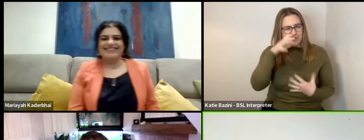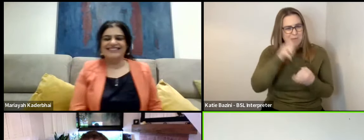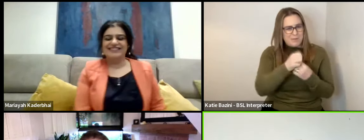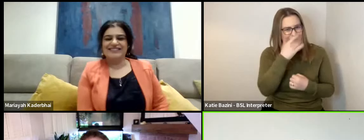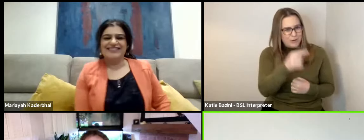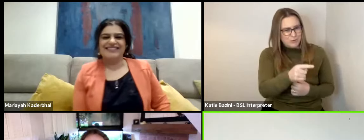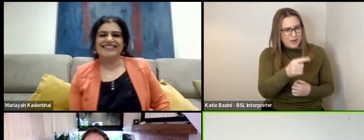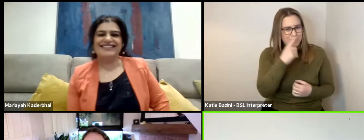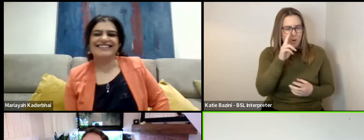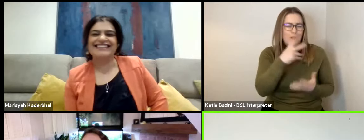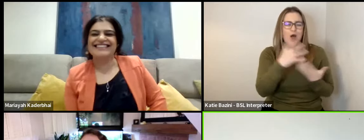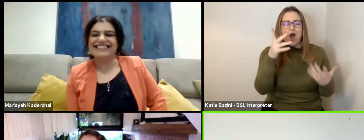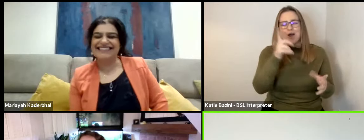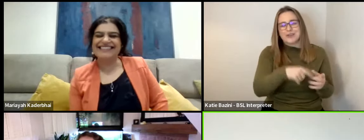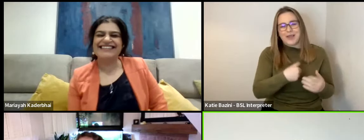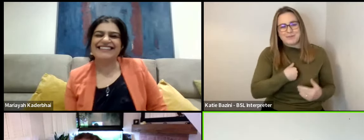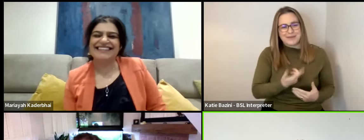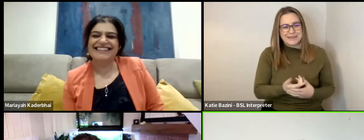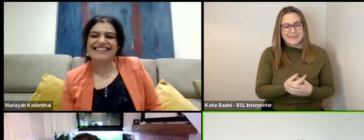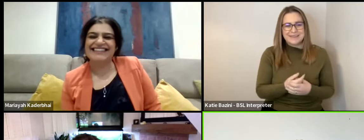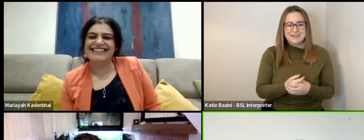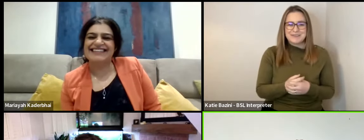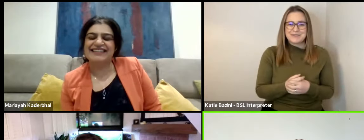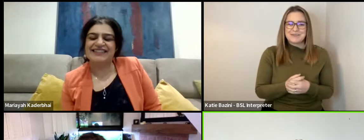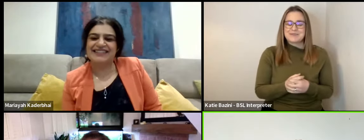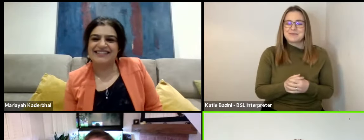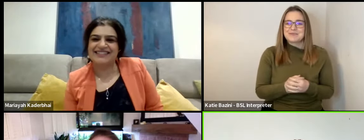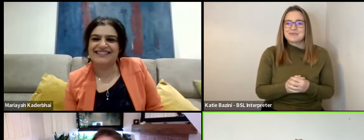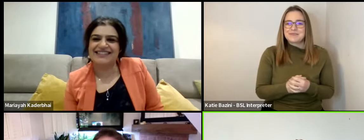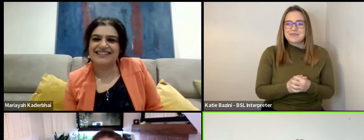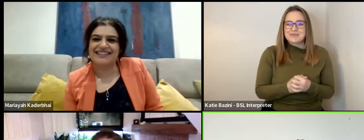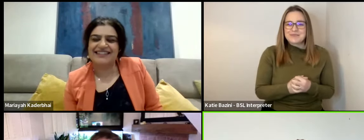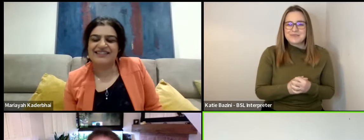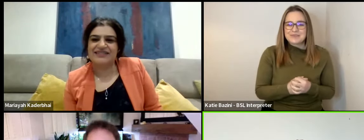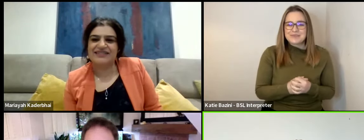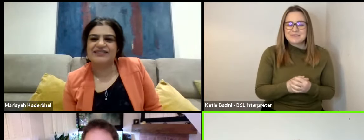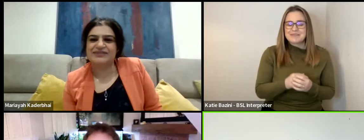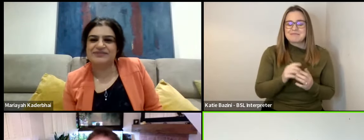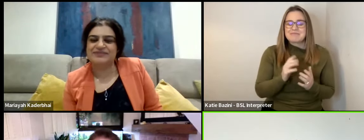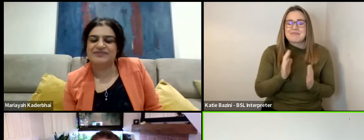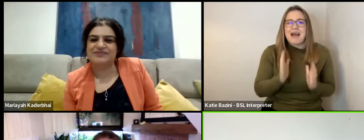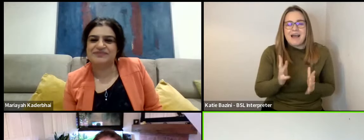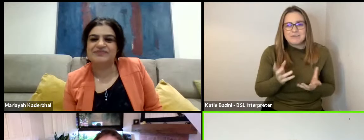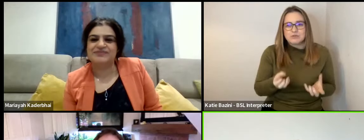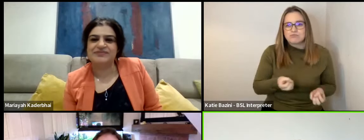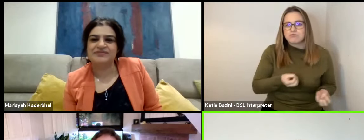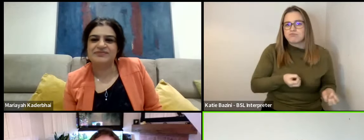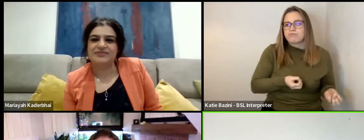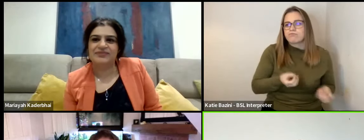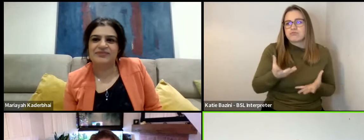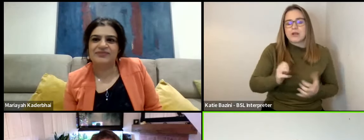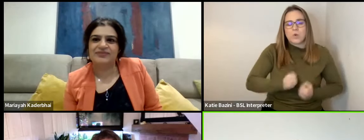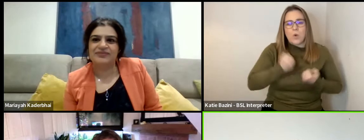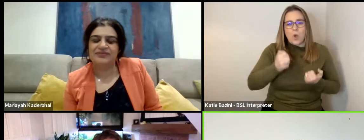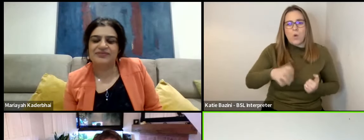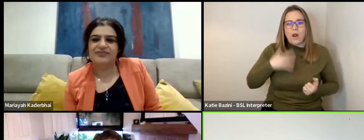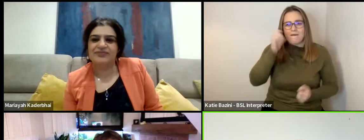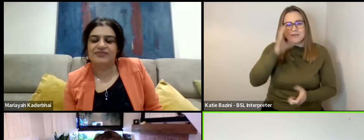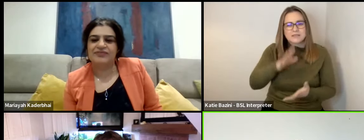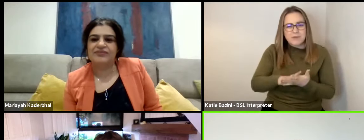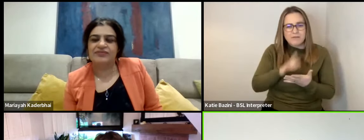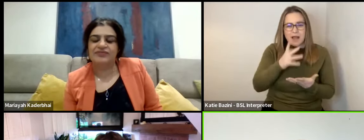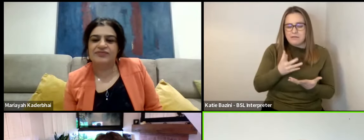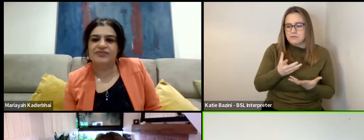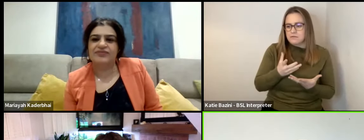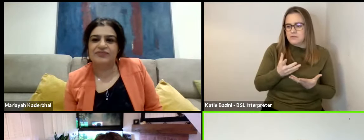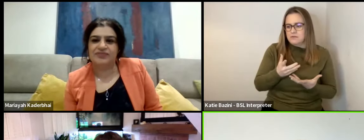are. I don't know. You look a lot younger than me. But it's, you have to bring some life experience and lived life to a character